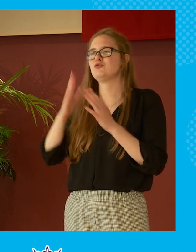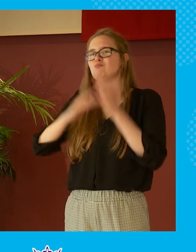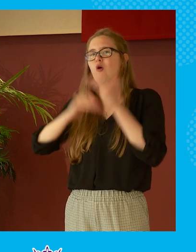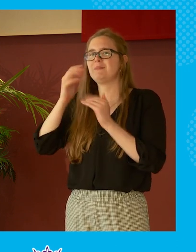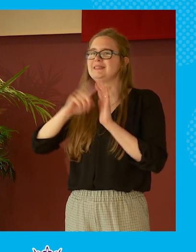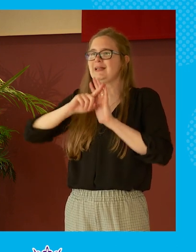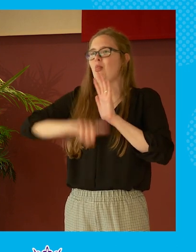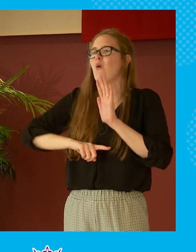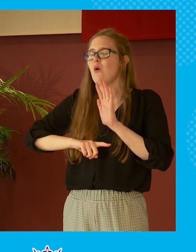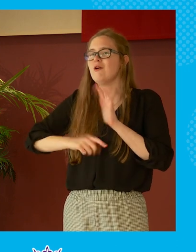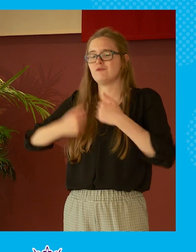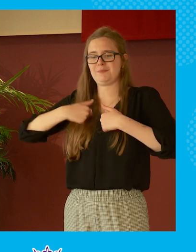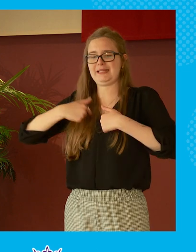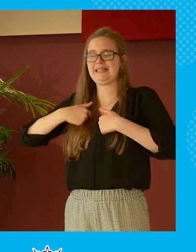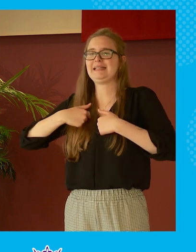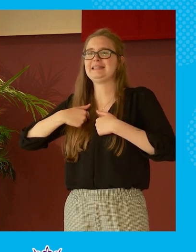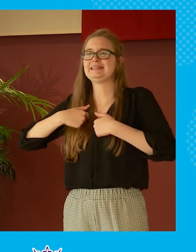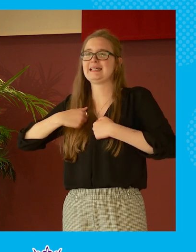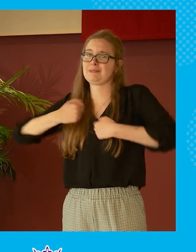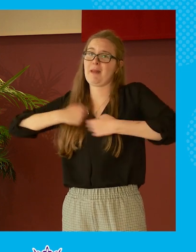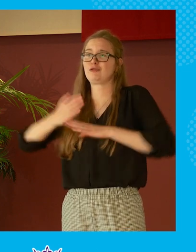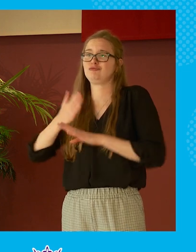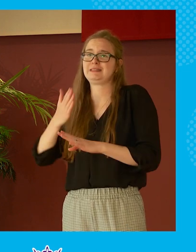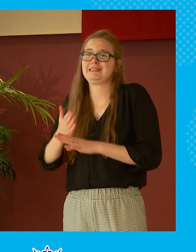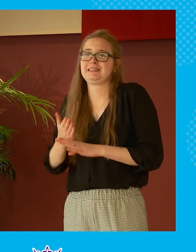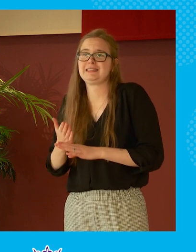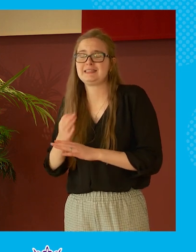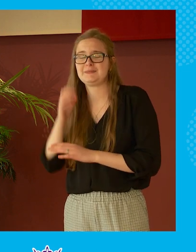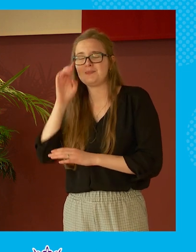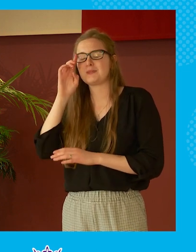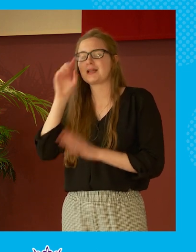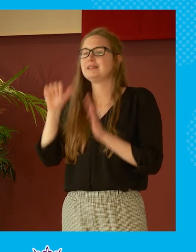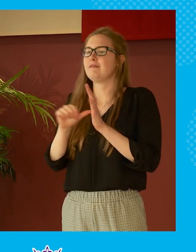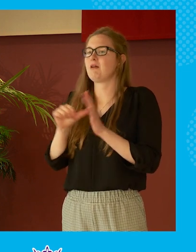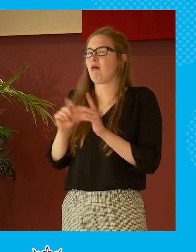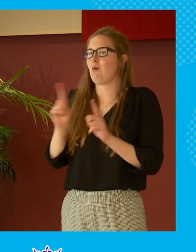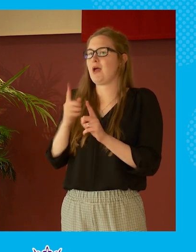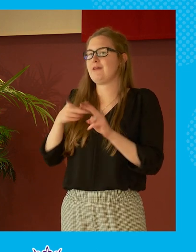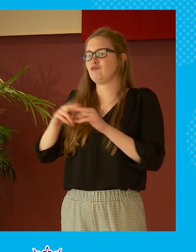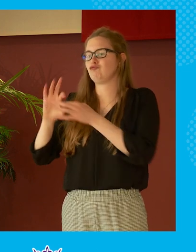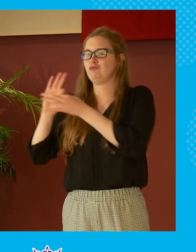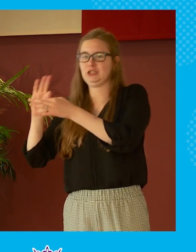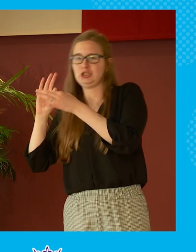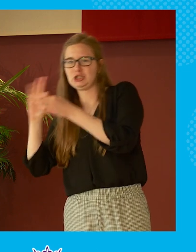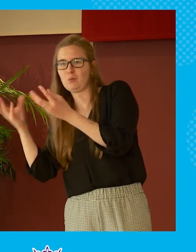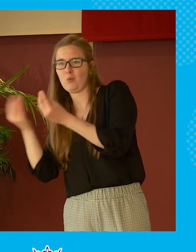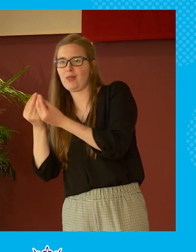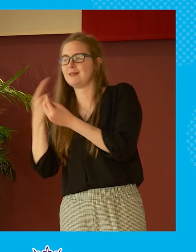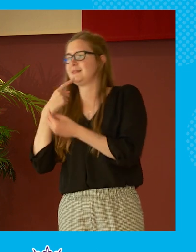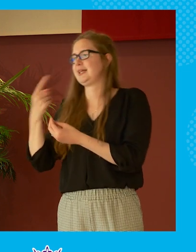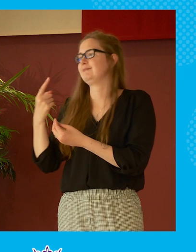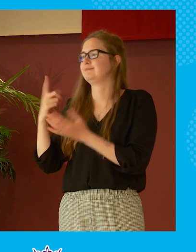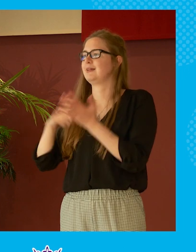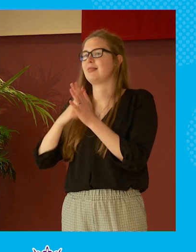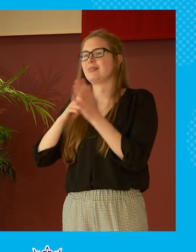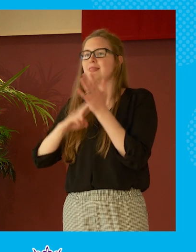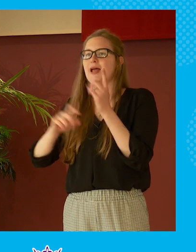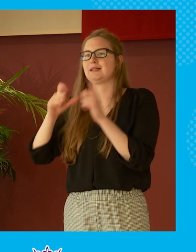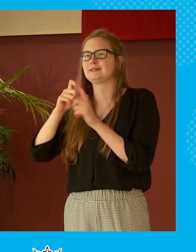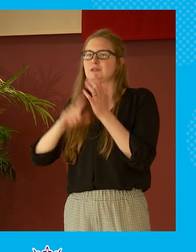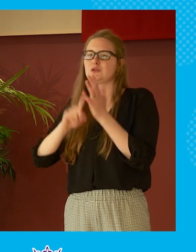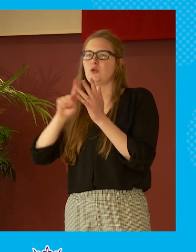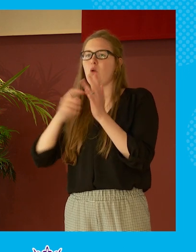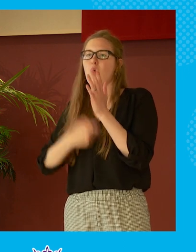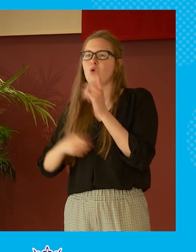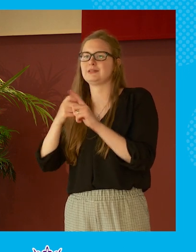for me that's a big part of my career the difficulty is if you're going to have a relationship between say a landlord and a tenant which